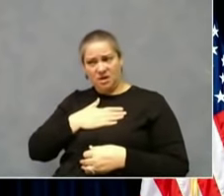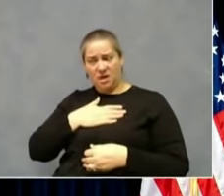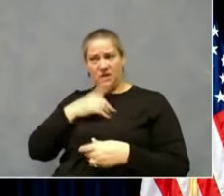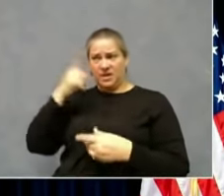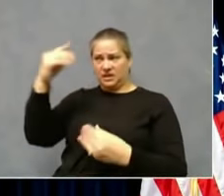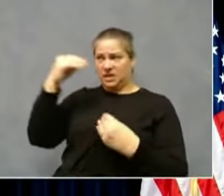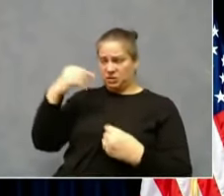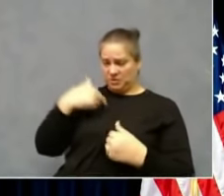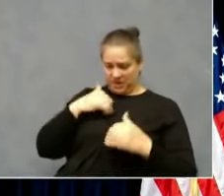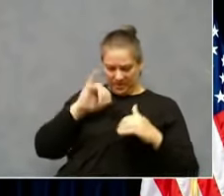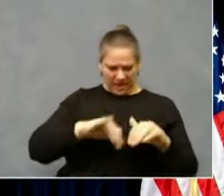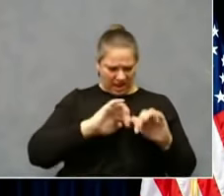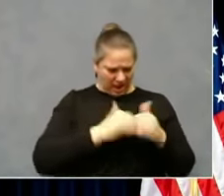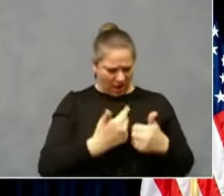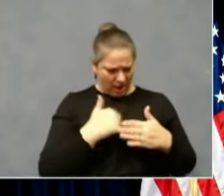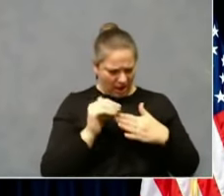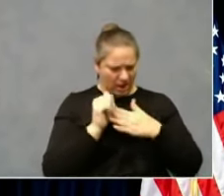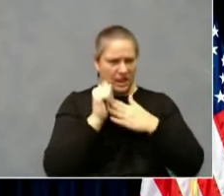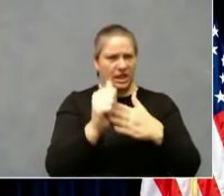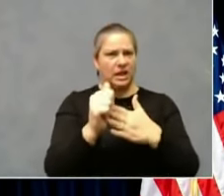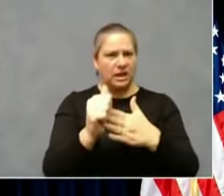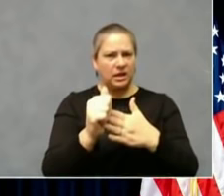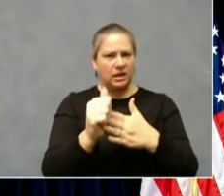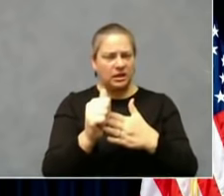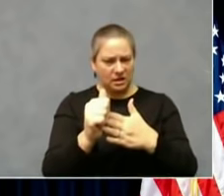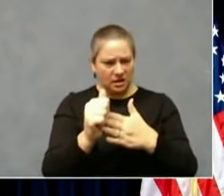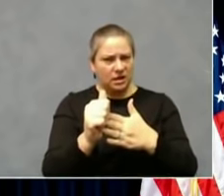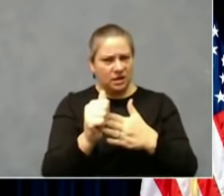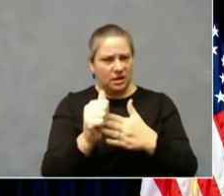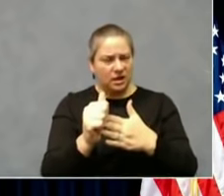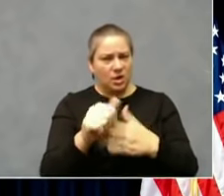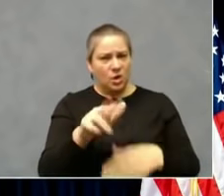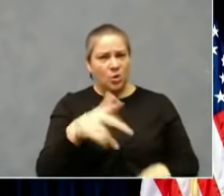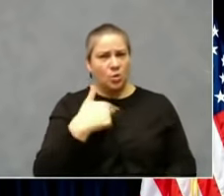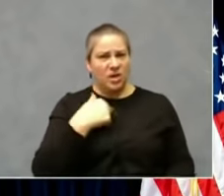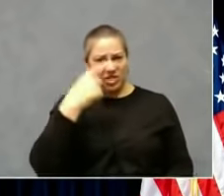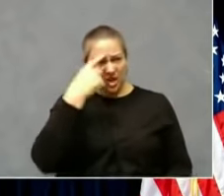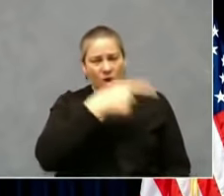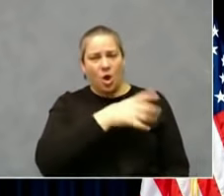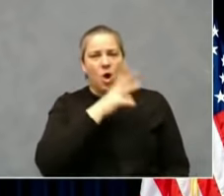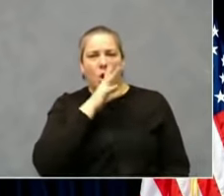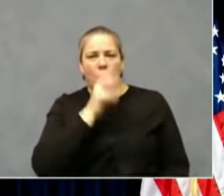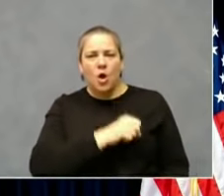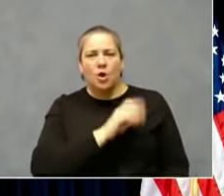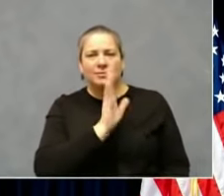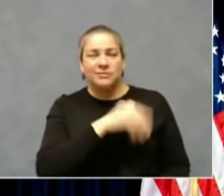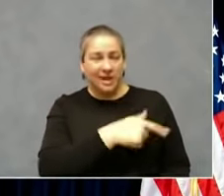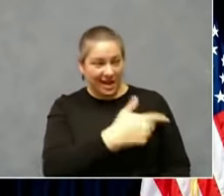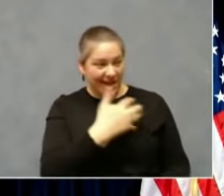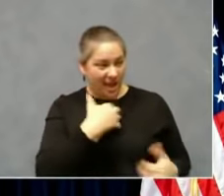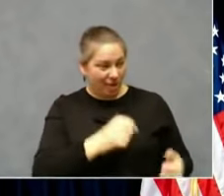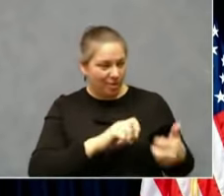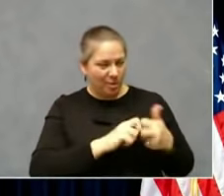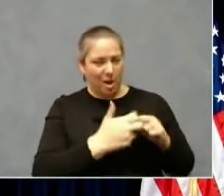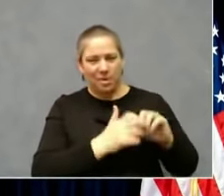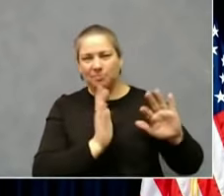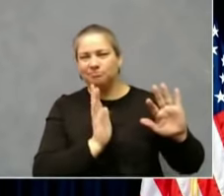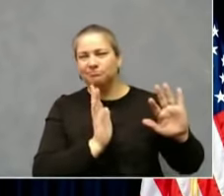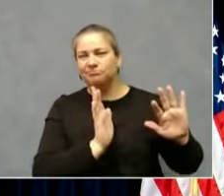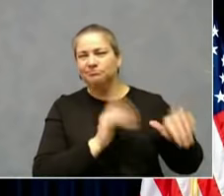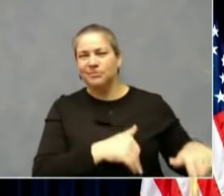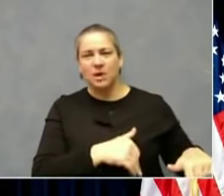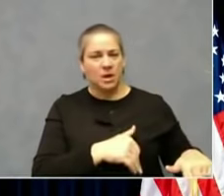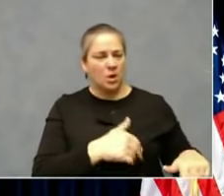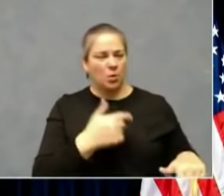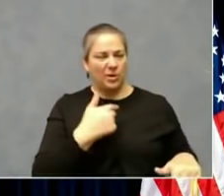And it's time that we, we never say because someone is old or someone's had a preexisting health condition, we're not going to do what it takes to